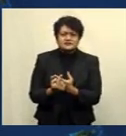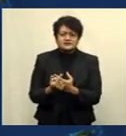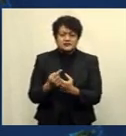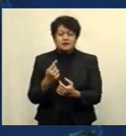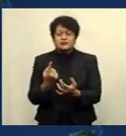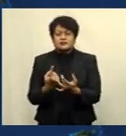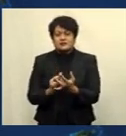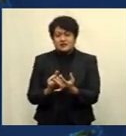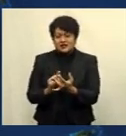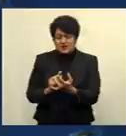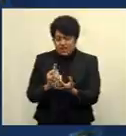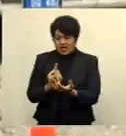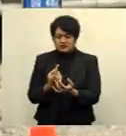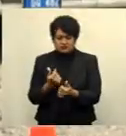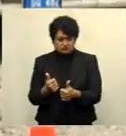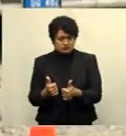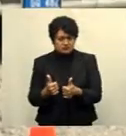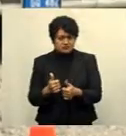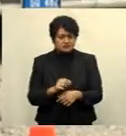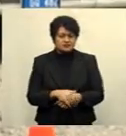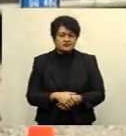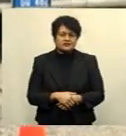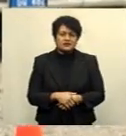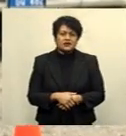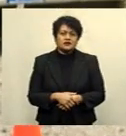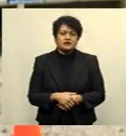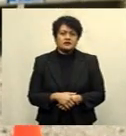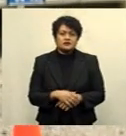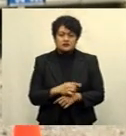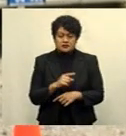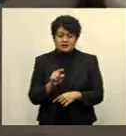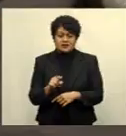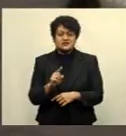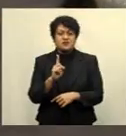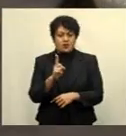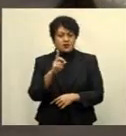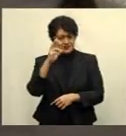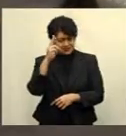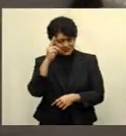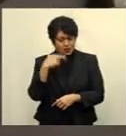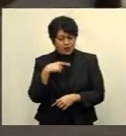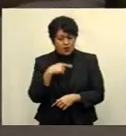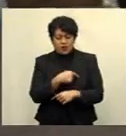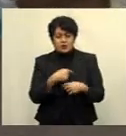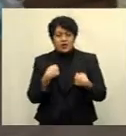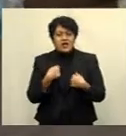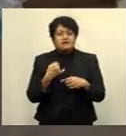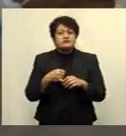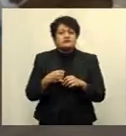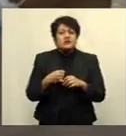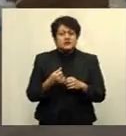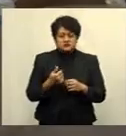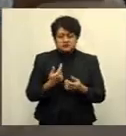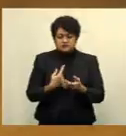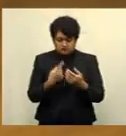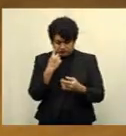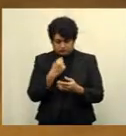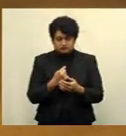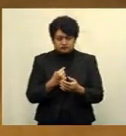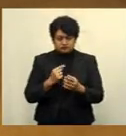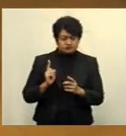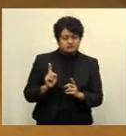well to and was over. And we know that's one of the reasons why we've got medical backup on sites as well for vaccinations.